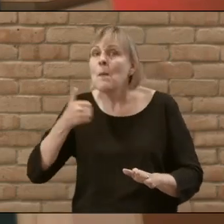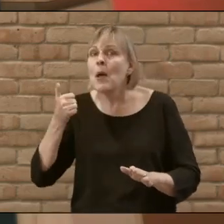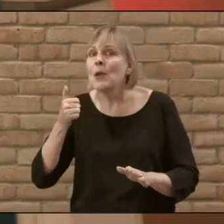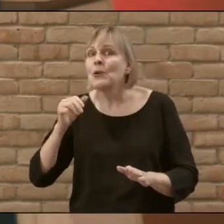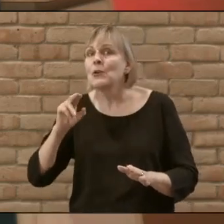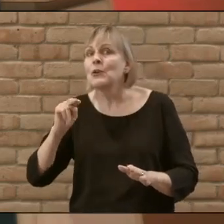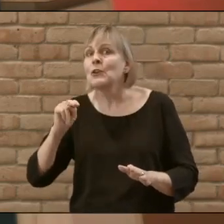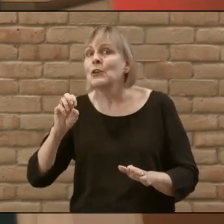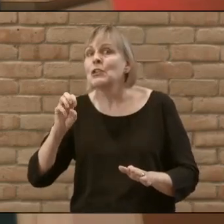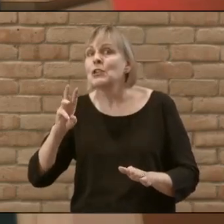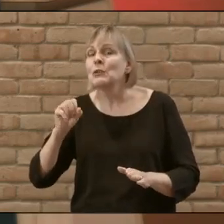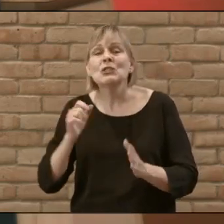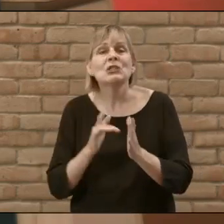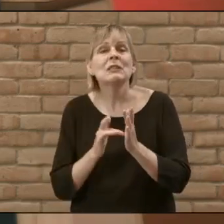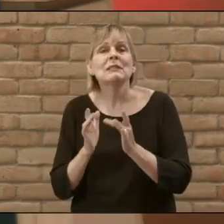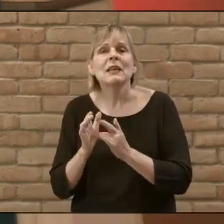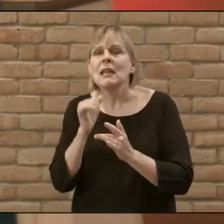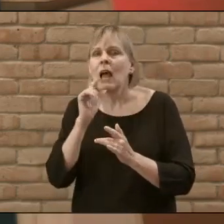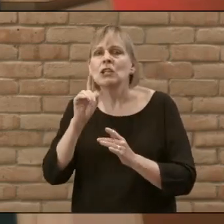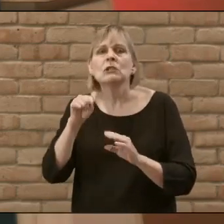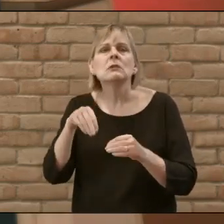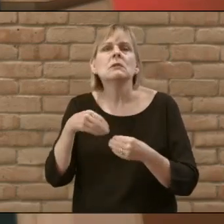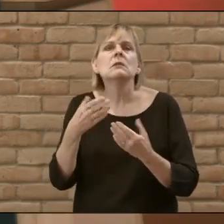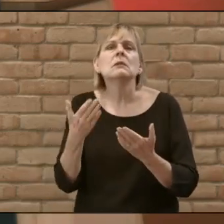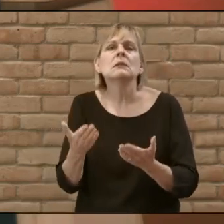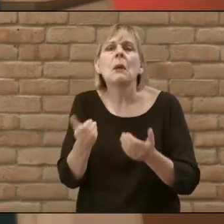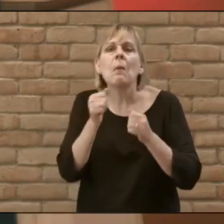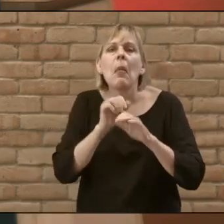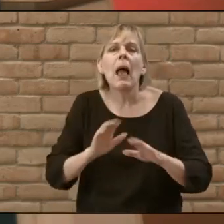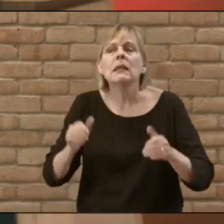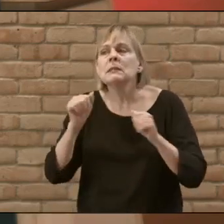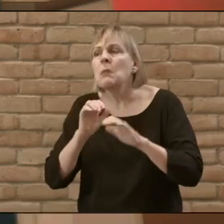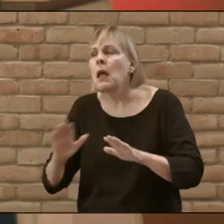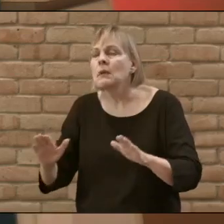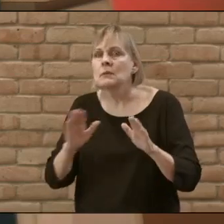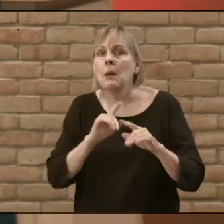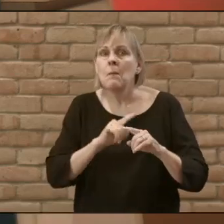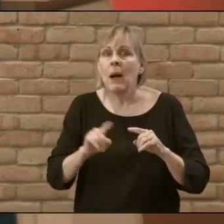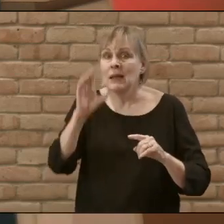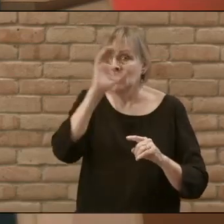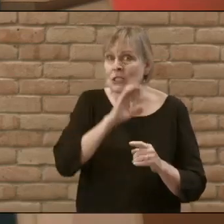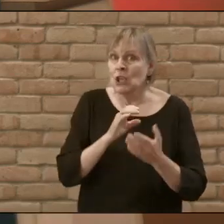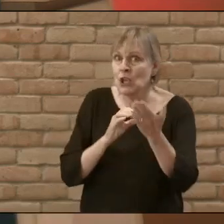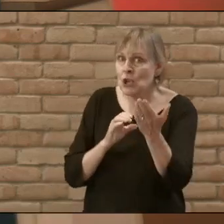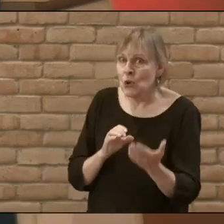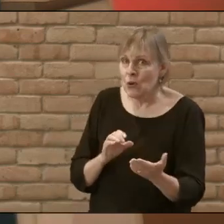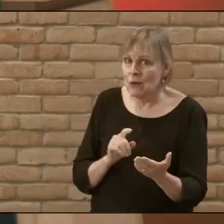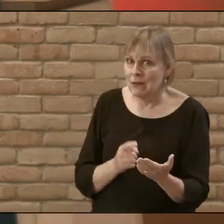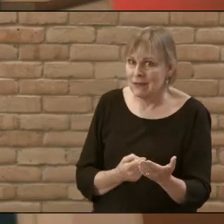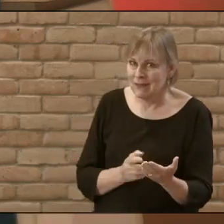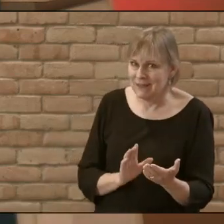is that Jesus doesn't just hand those blessings out without seeking you out